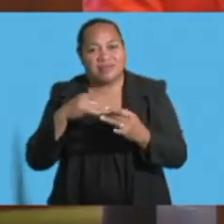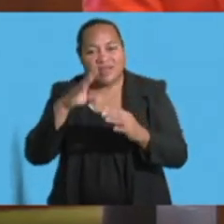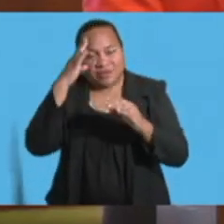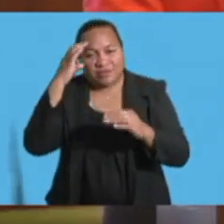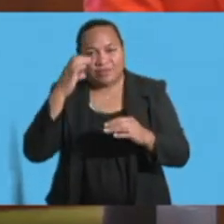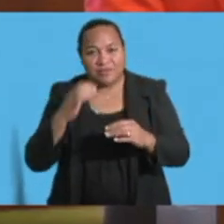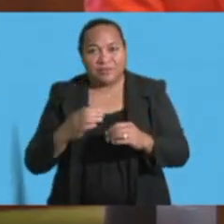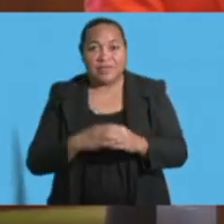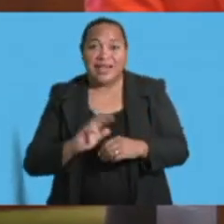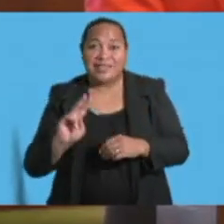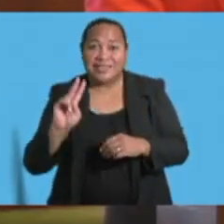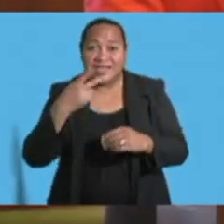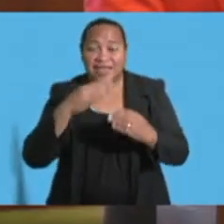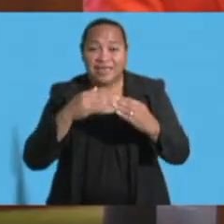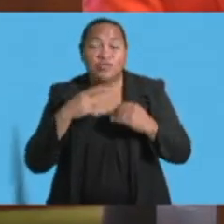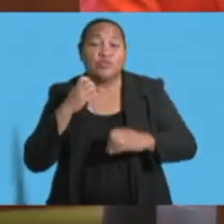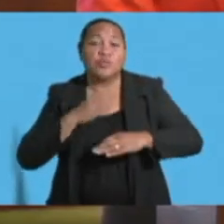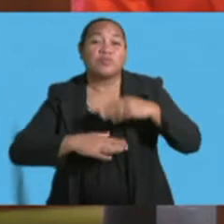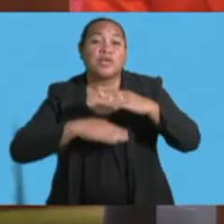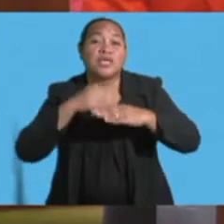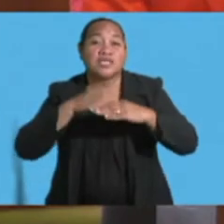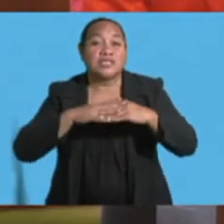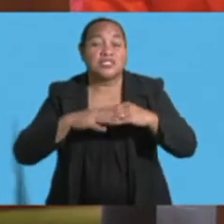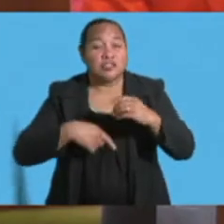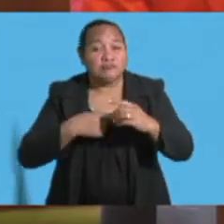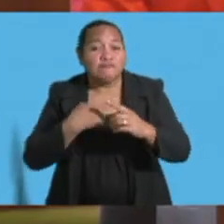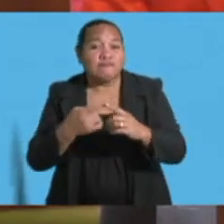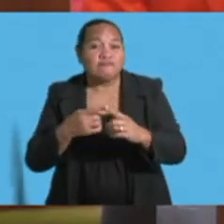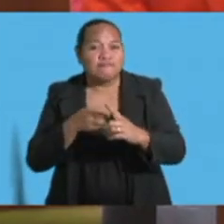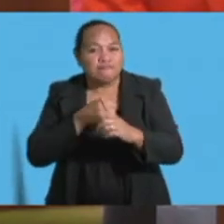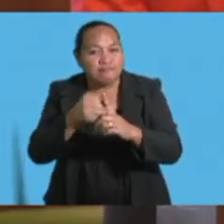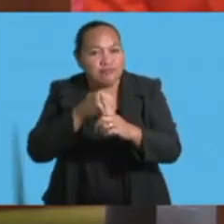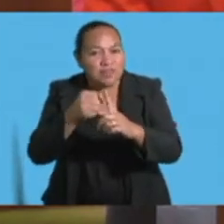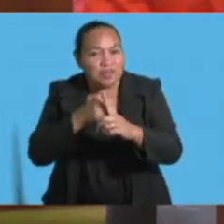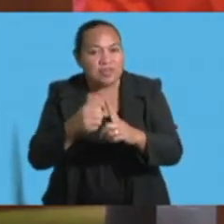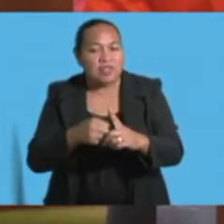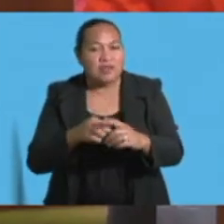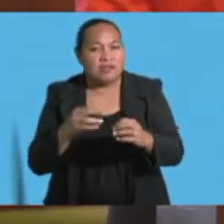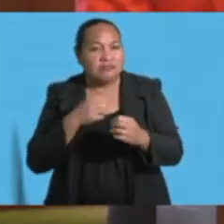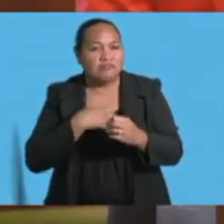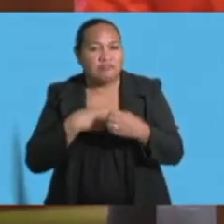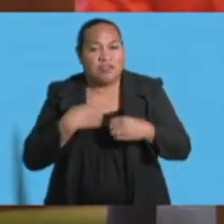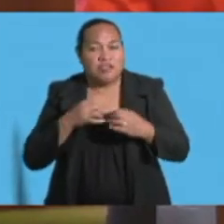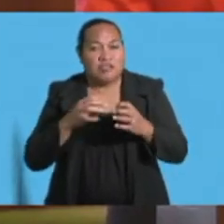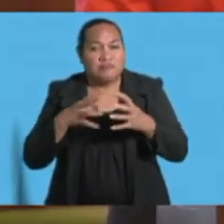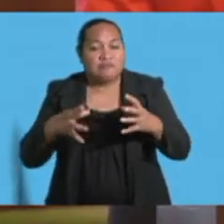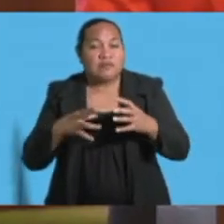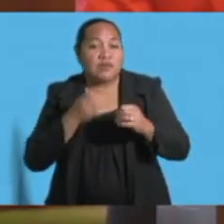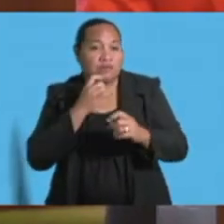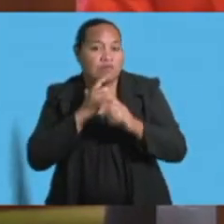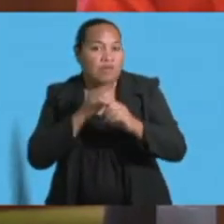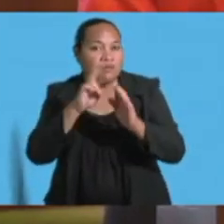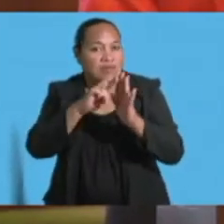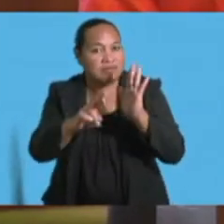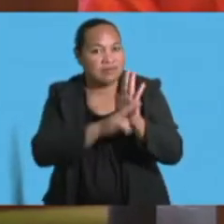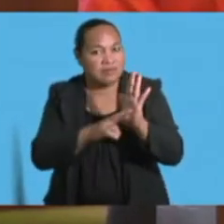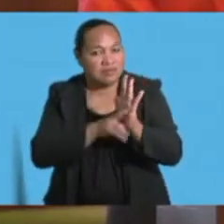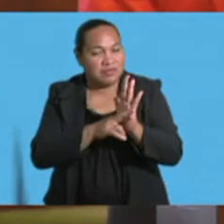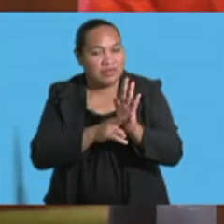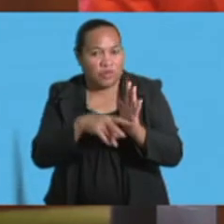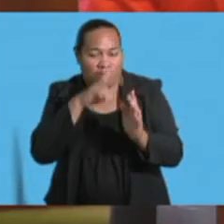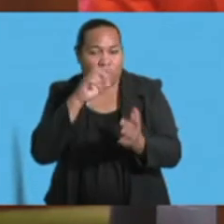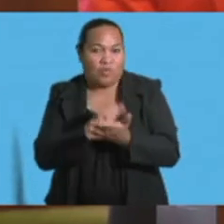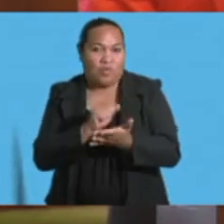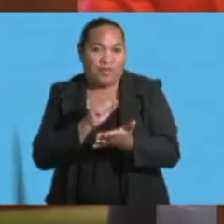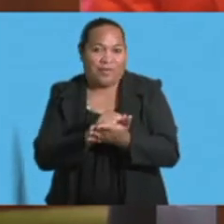the Ministry will continue to build and enhance a coherent, effective and robust regulatory and compliance system. Madam Speaker, this